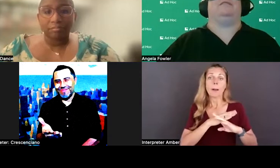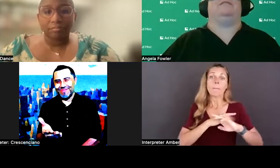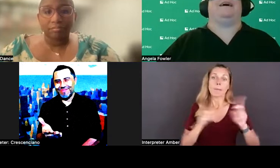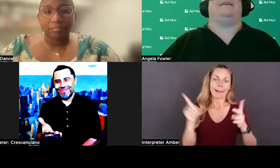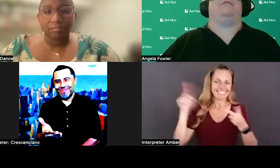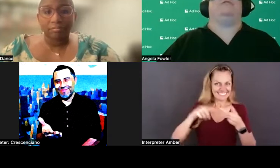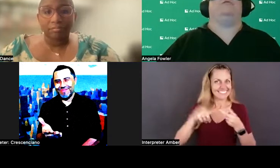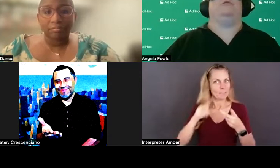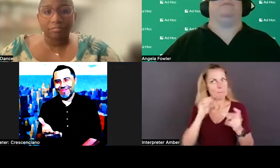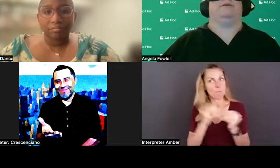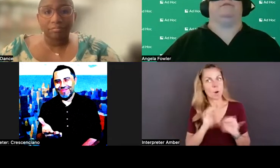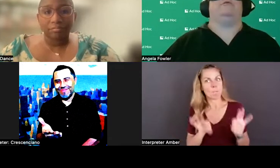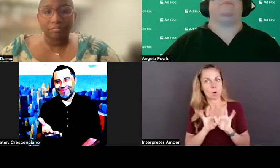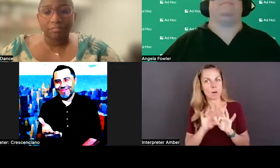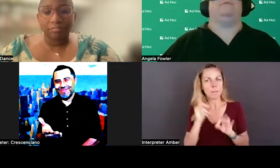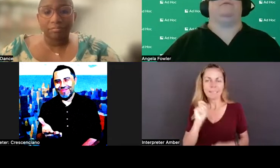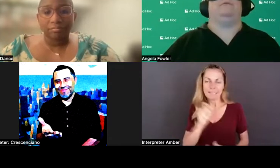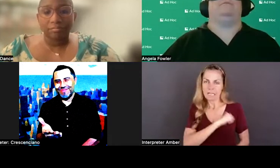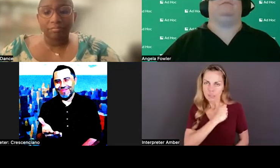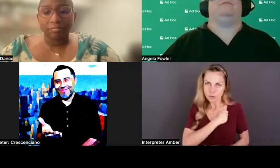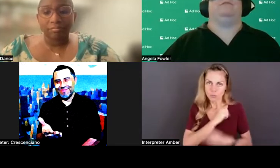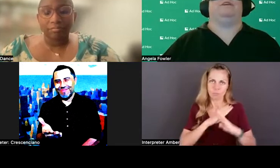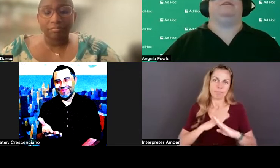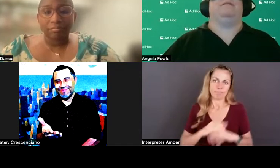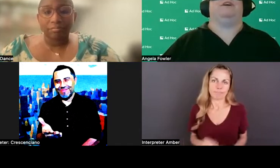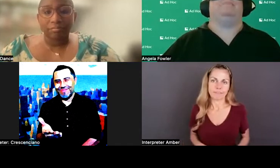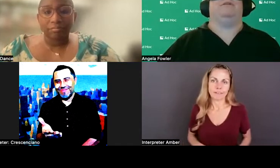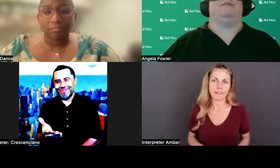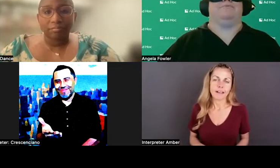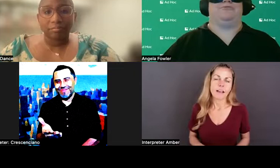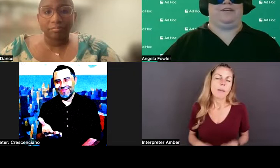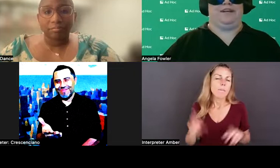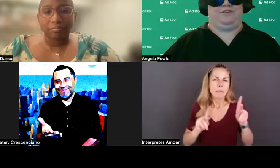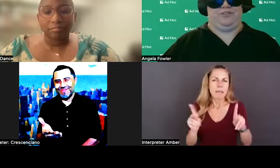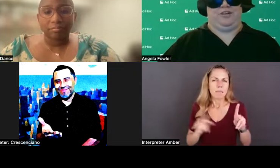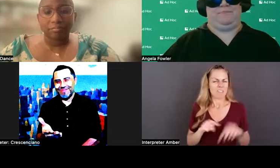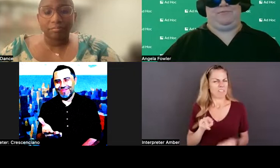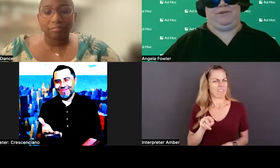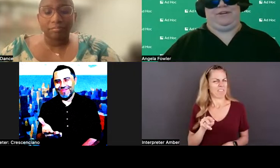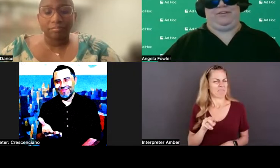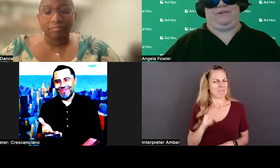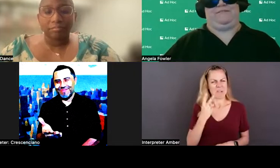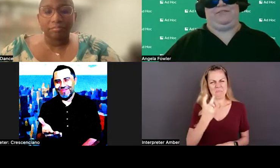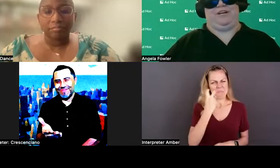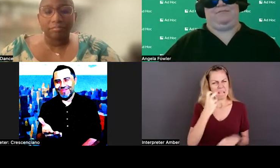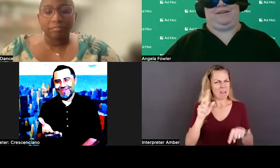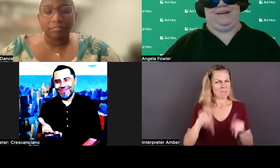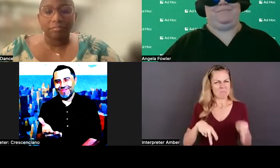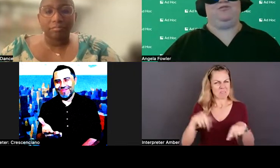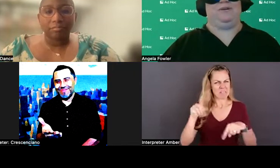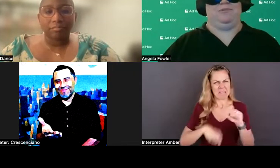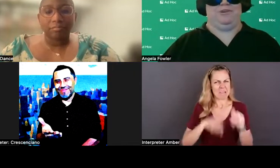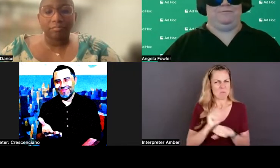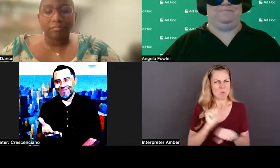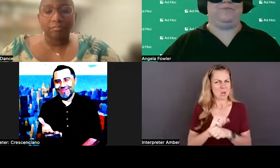it's because of attitudinal barriers. People don't believe that a blind person can just up and work an entry-level job like